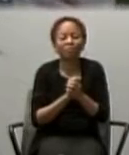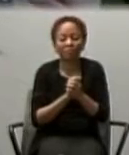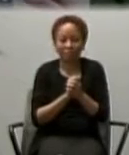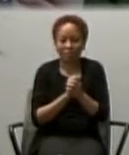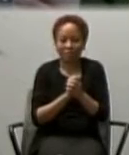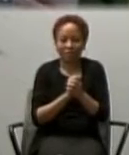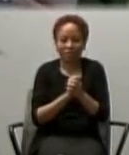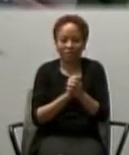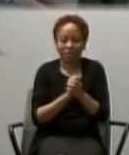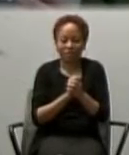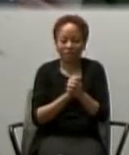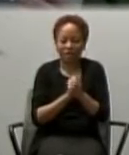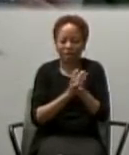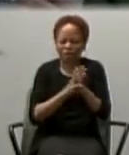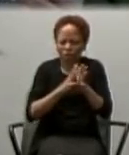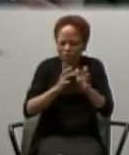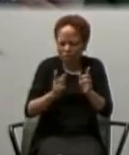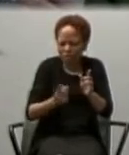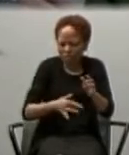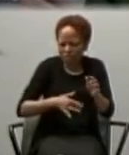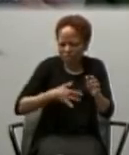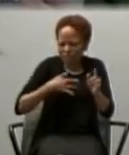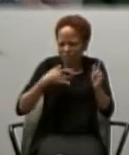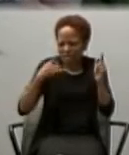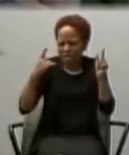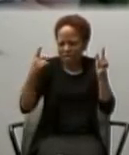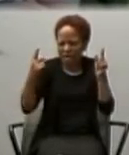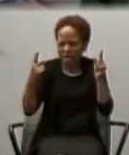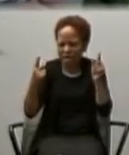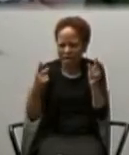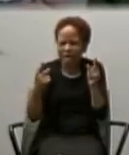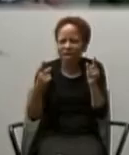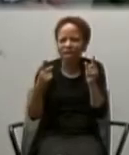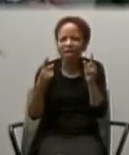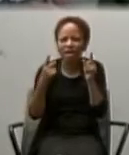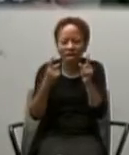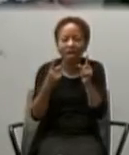about the gospel message.